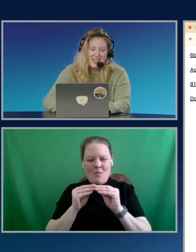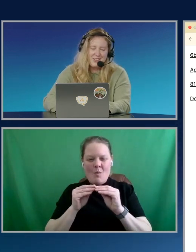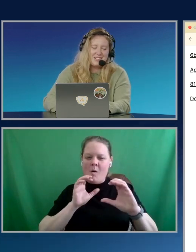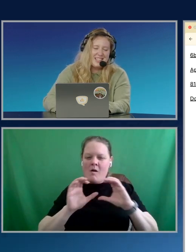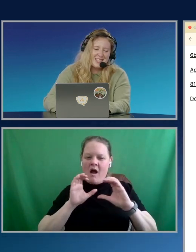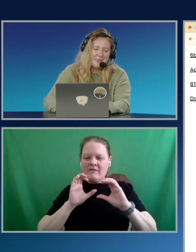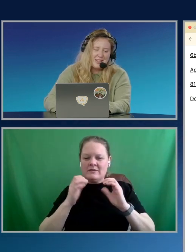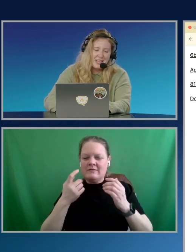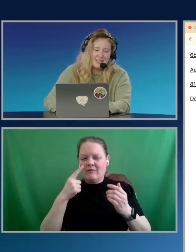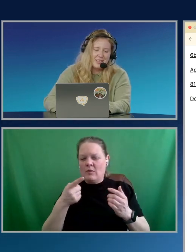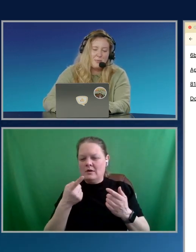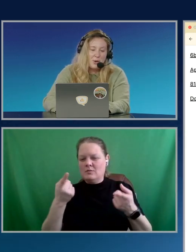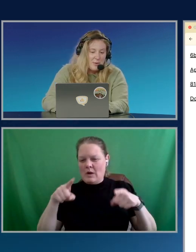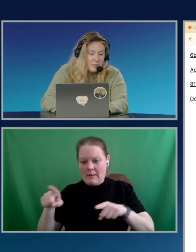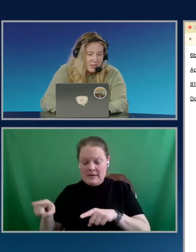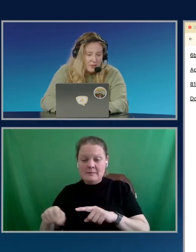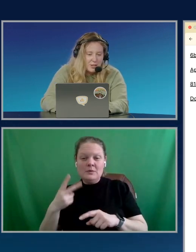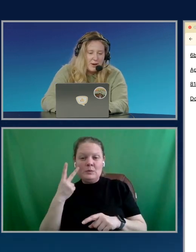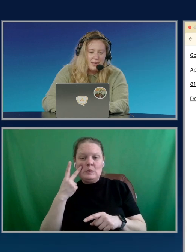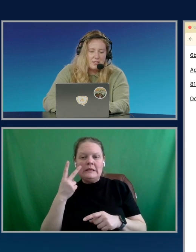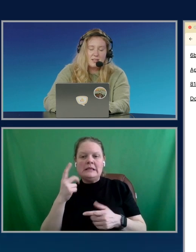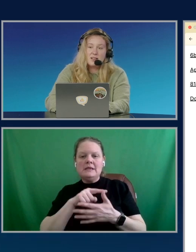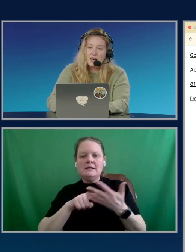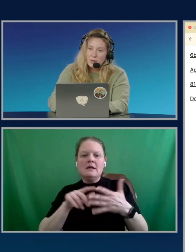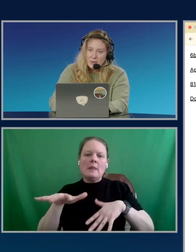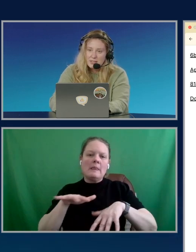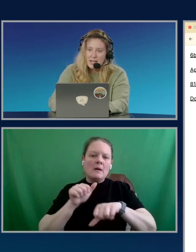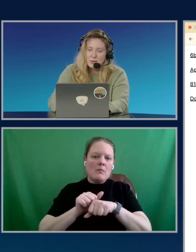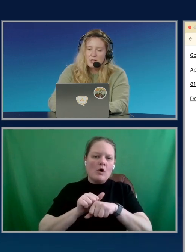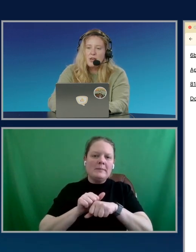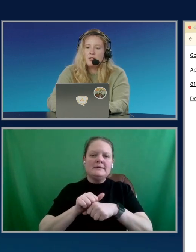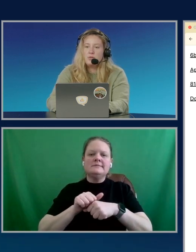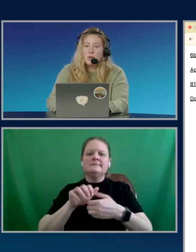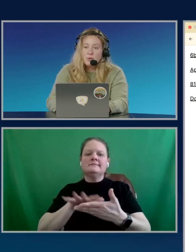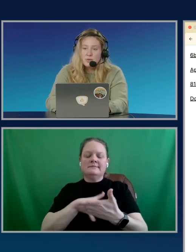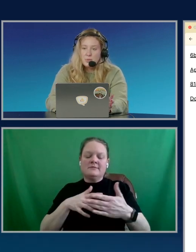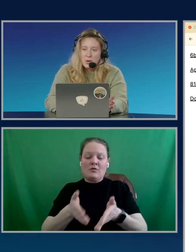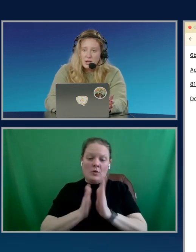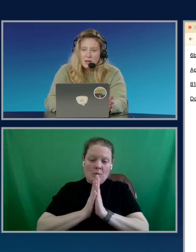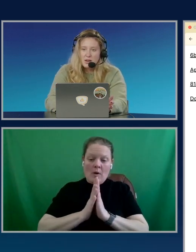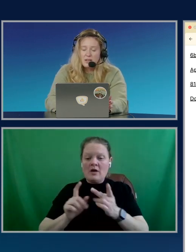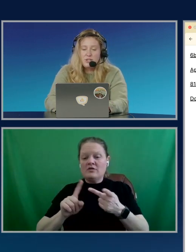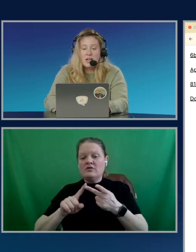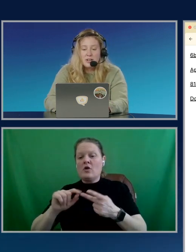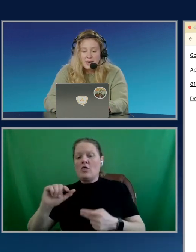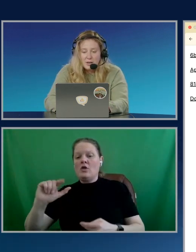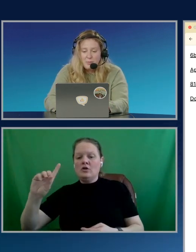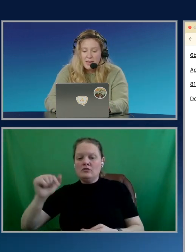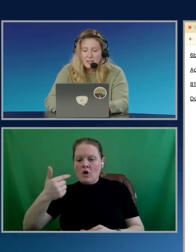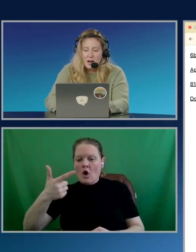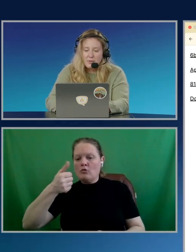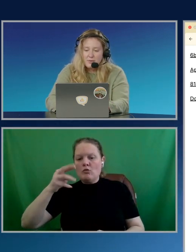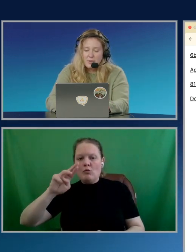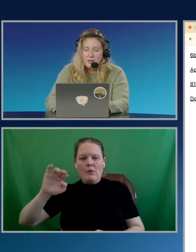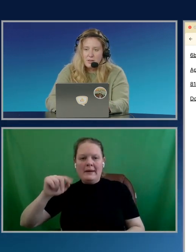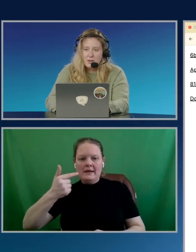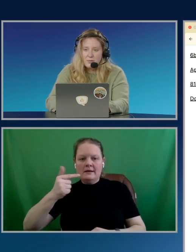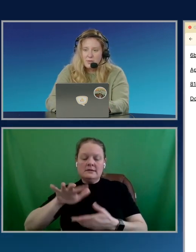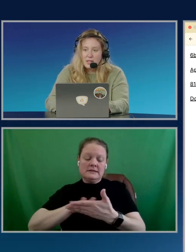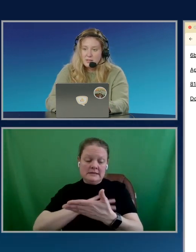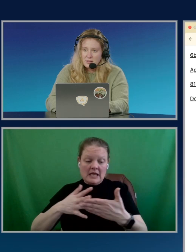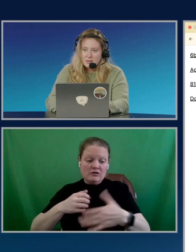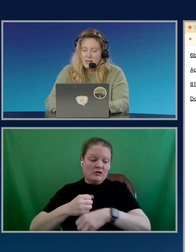But you can see that some of these like the appointment booking requests and the dog grooming schedule, those were generated based off of